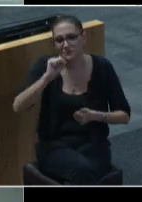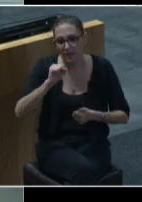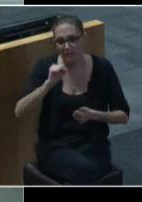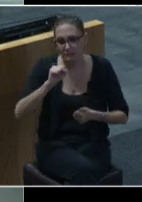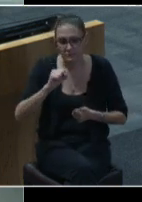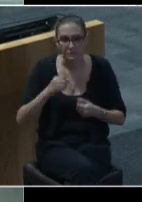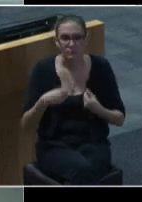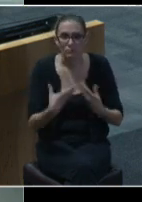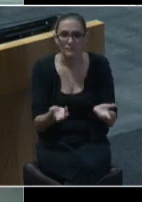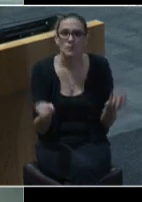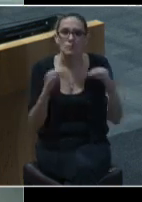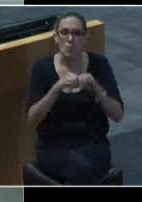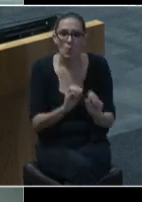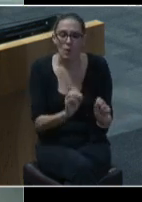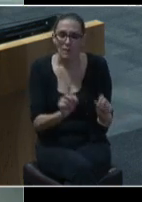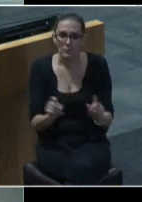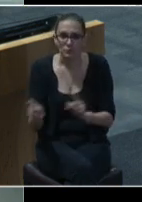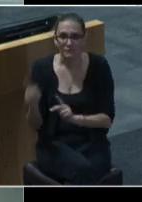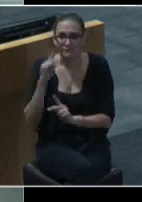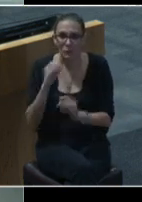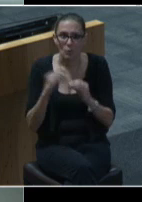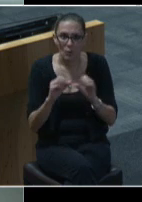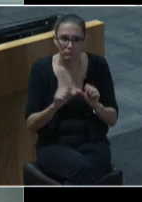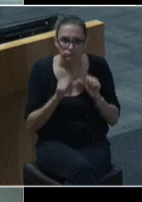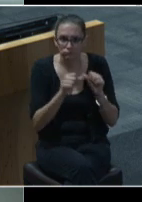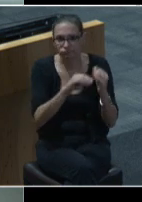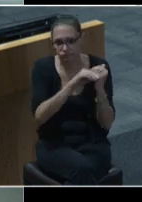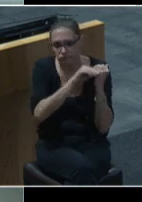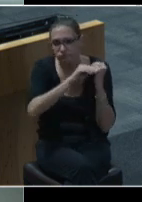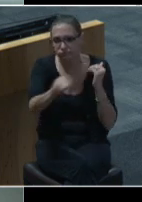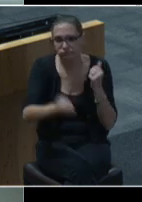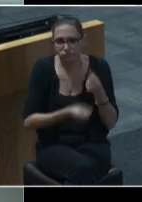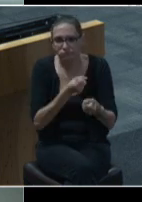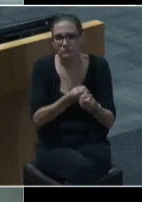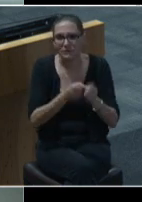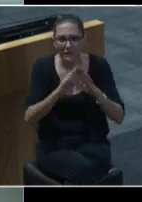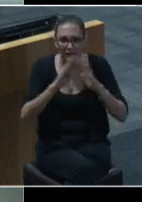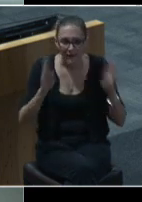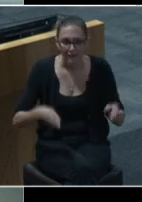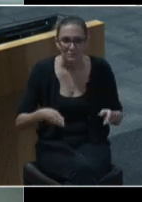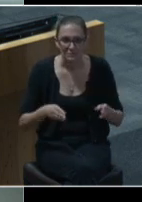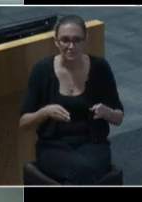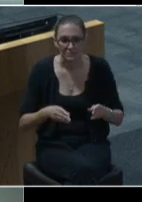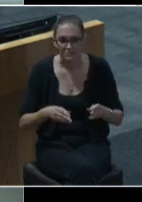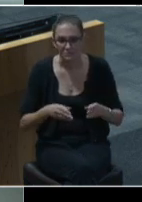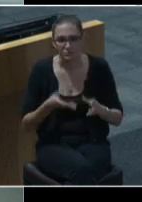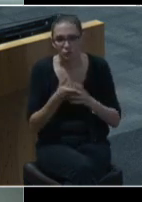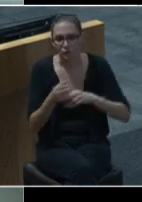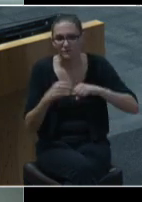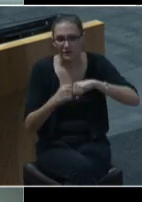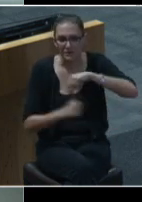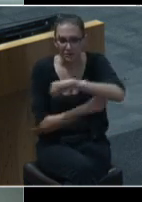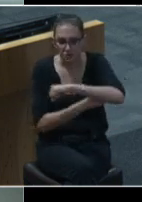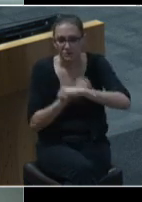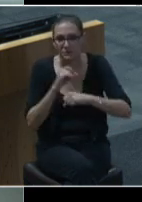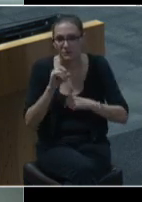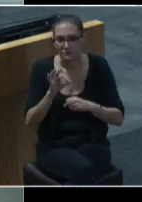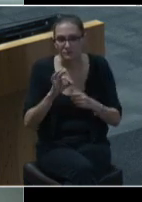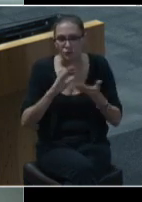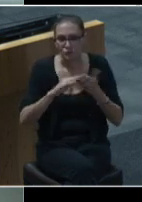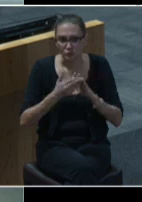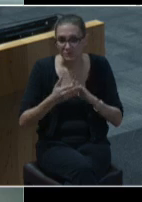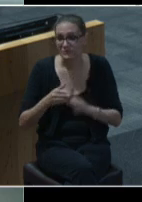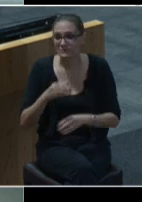opportunities for permanent supportive housing through foundation communities the city council in may